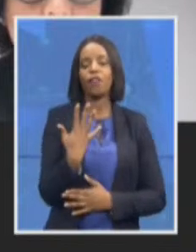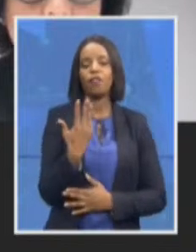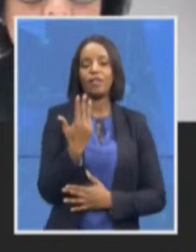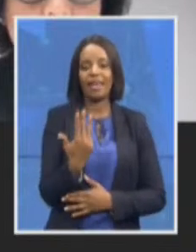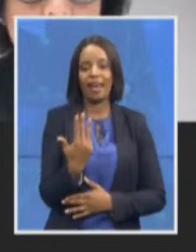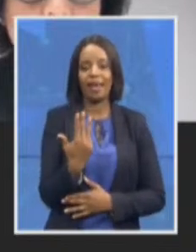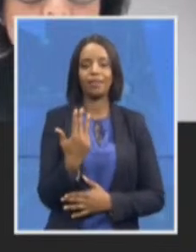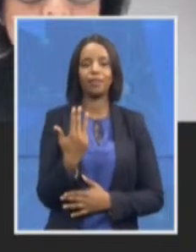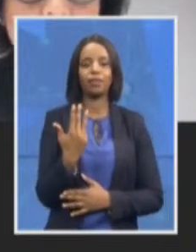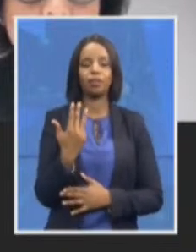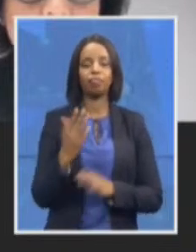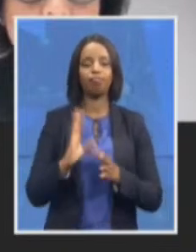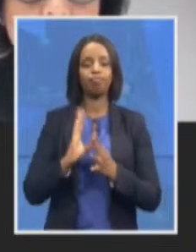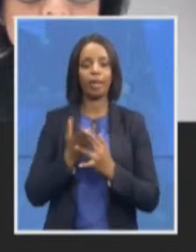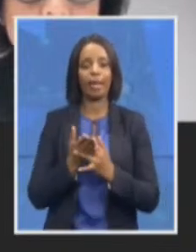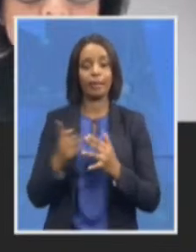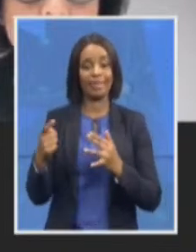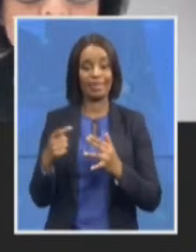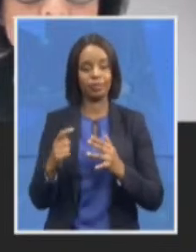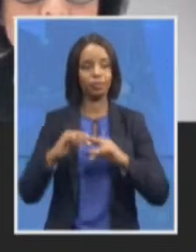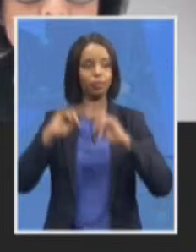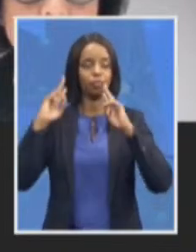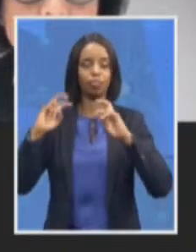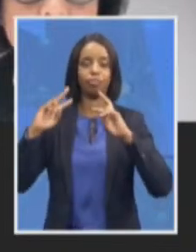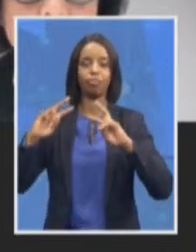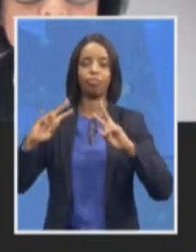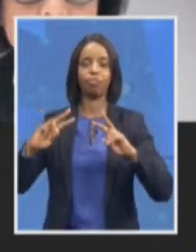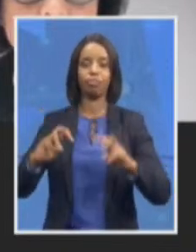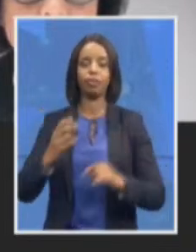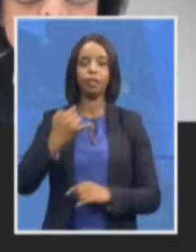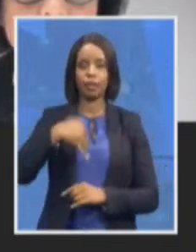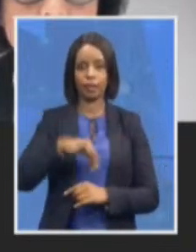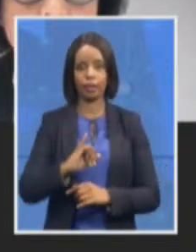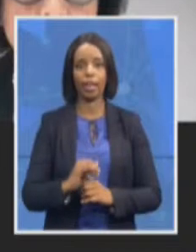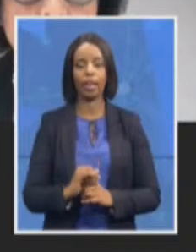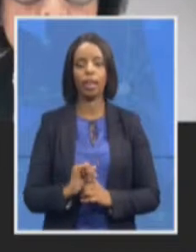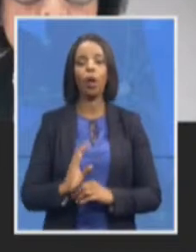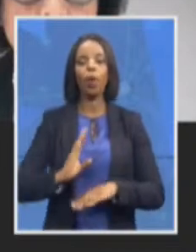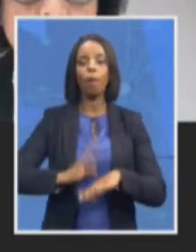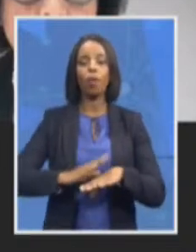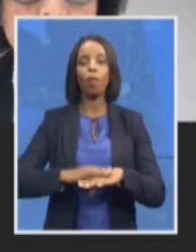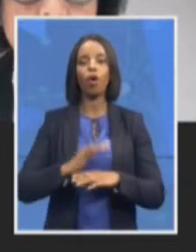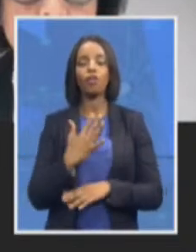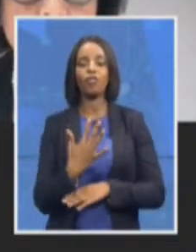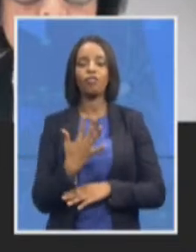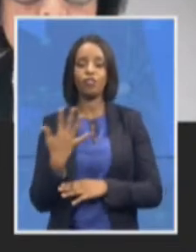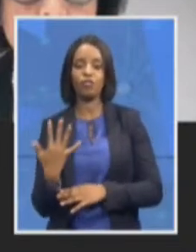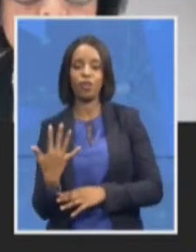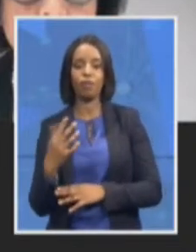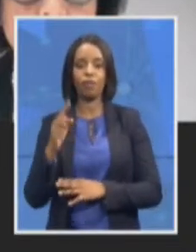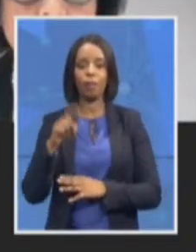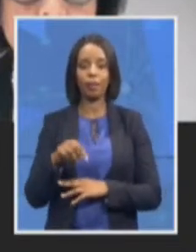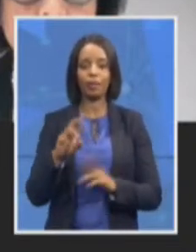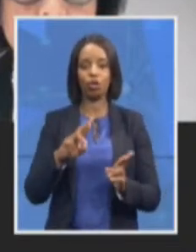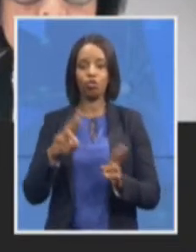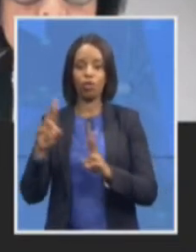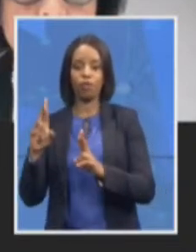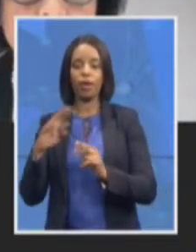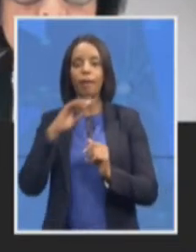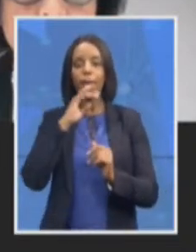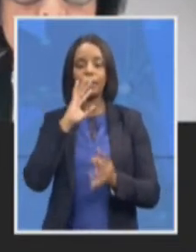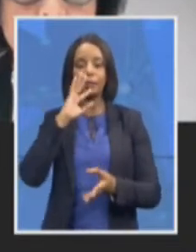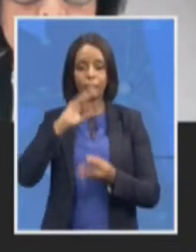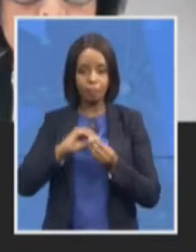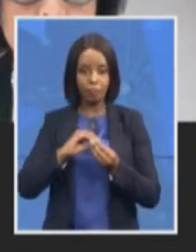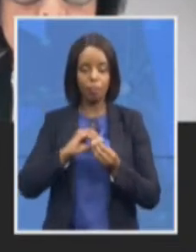and there are still a further 55 cases that have to be referred so a total of 104 cases so with this dedicated